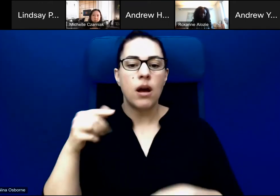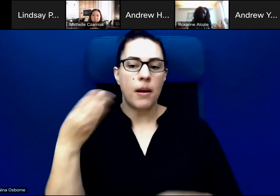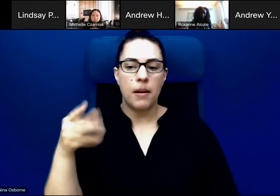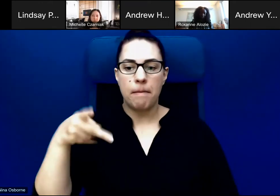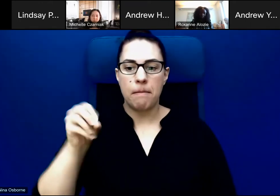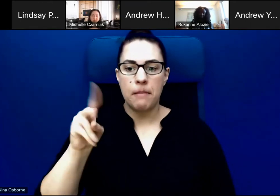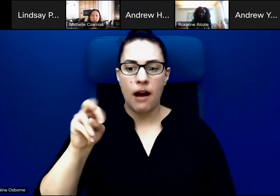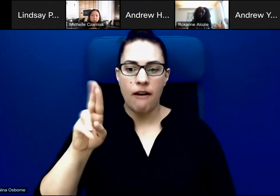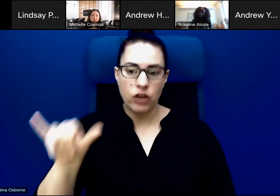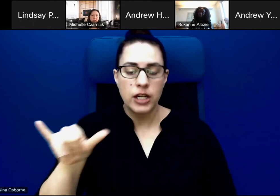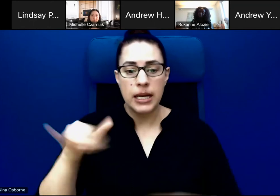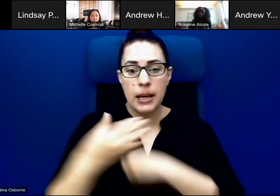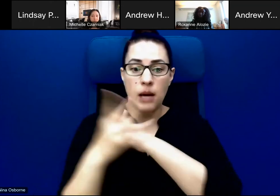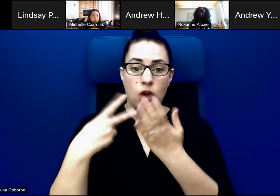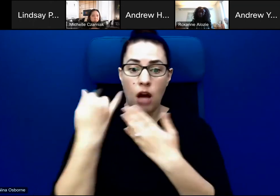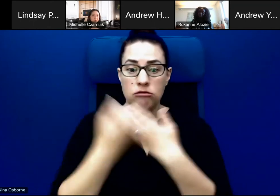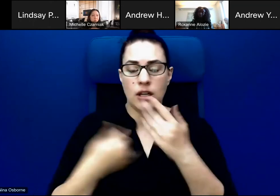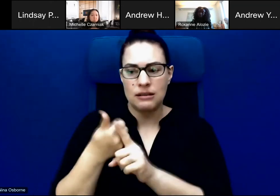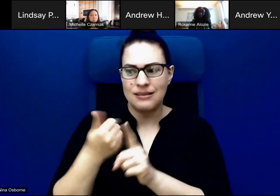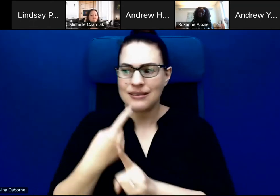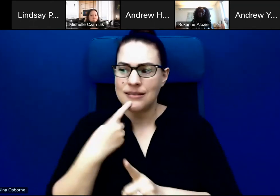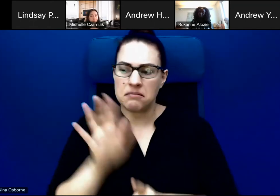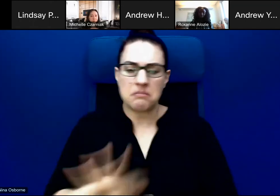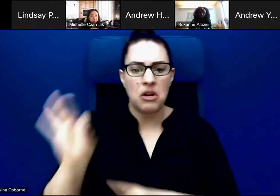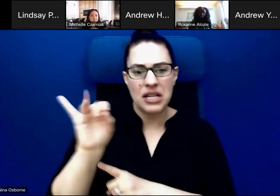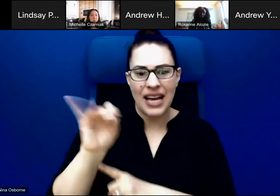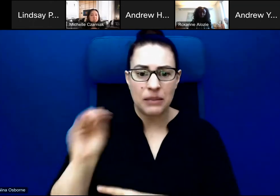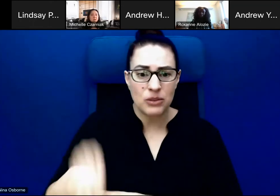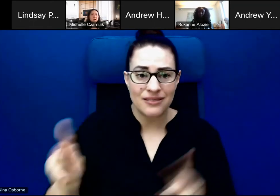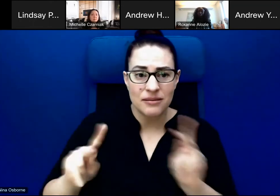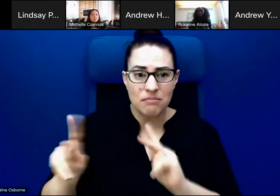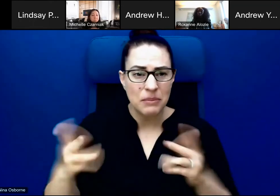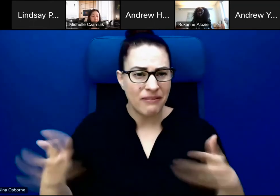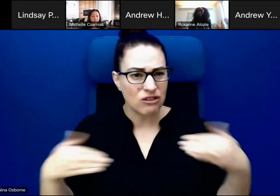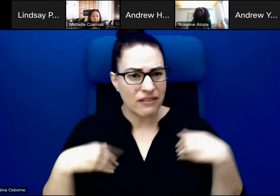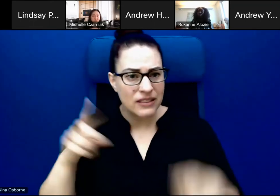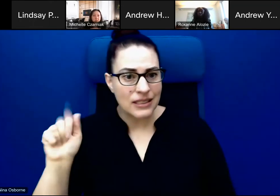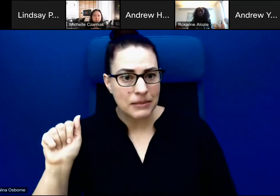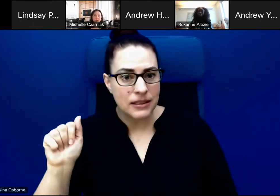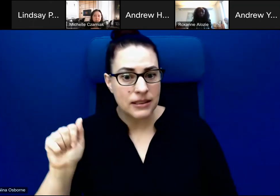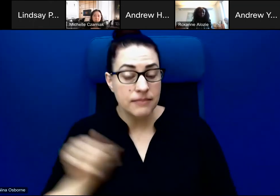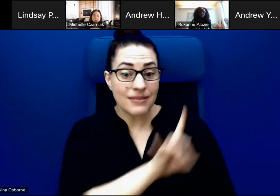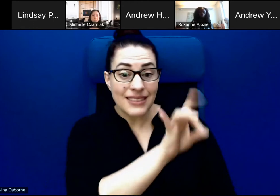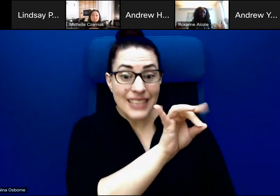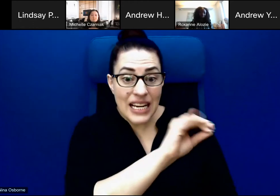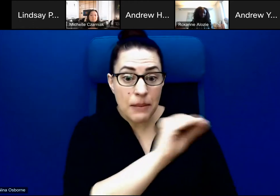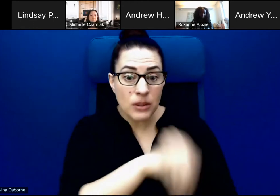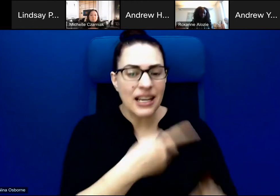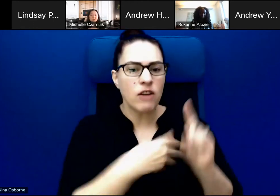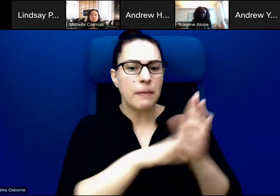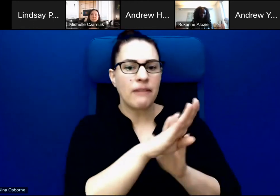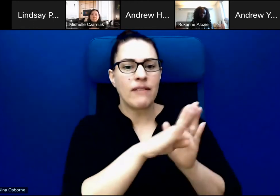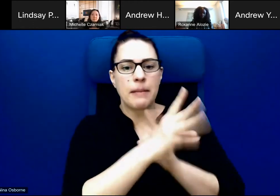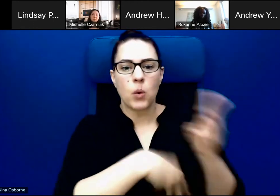with a disability, and 80 percent of whom are based in the developing world. Additionally, 90 percent of the